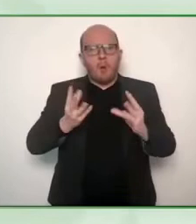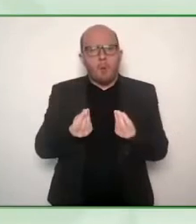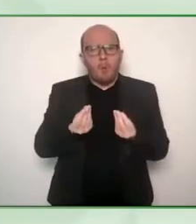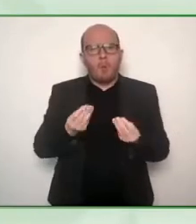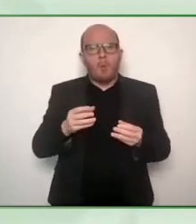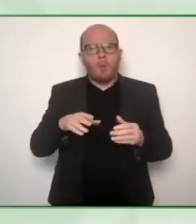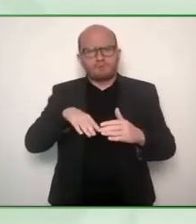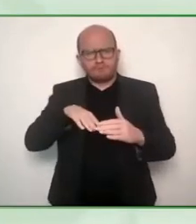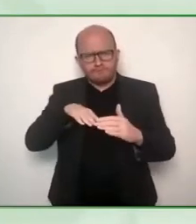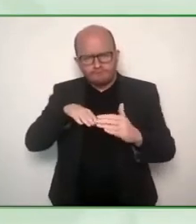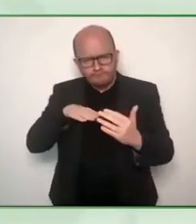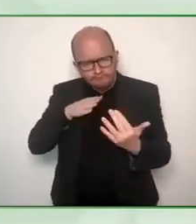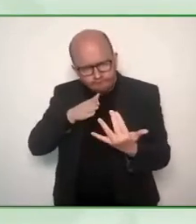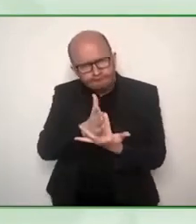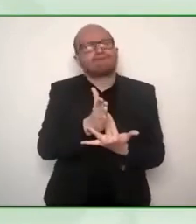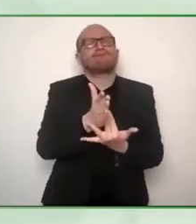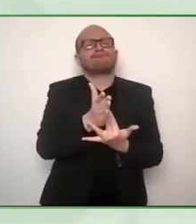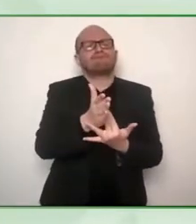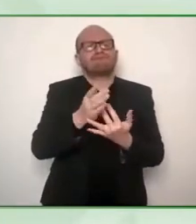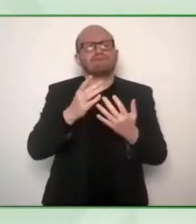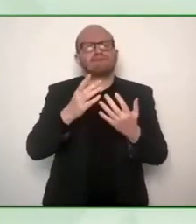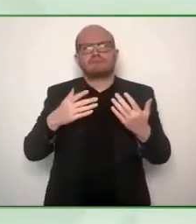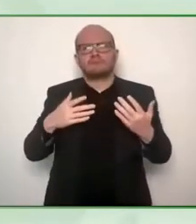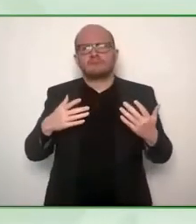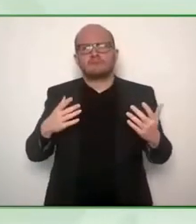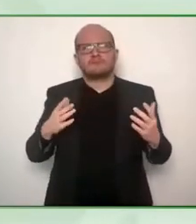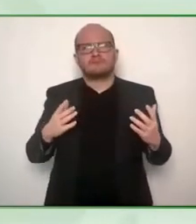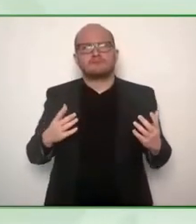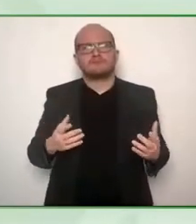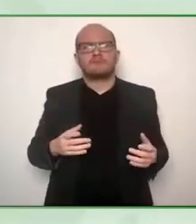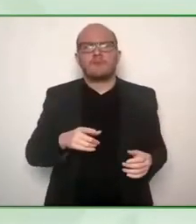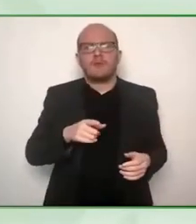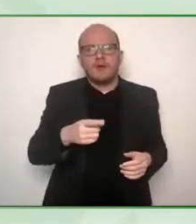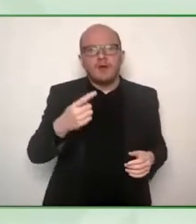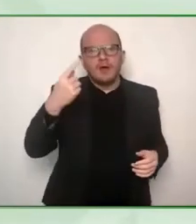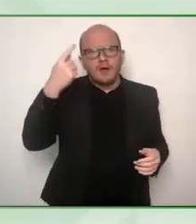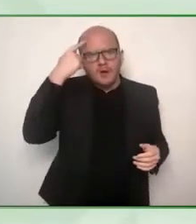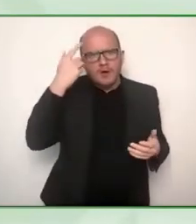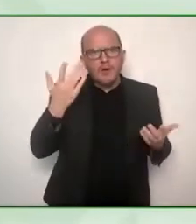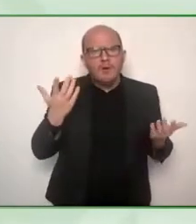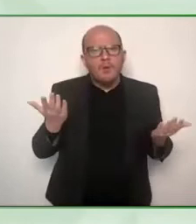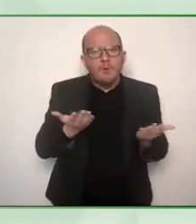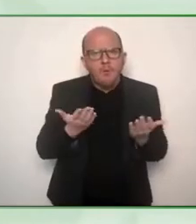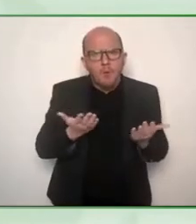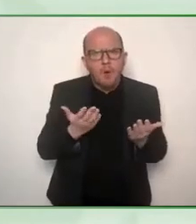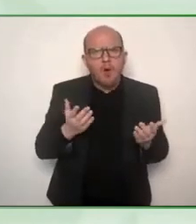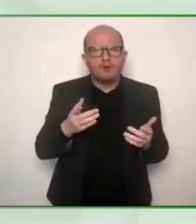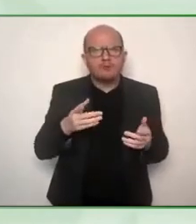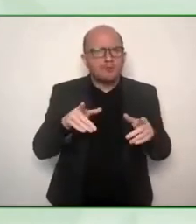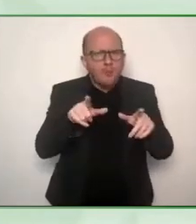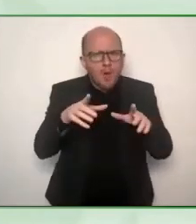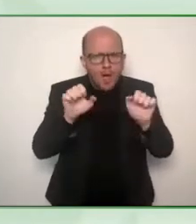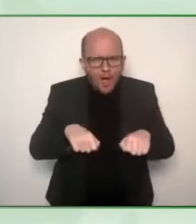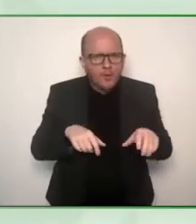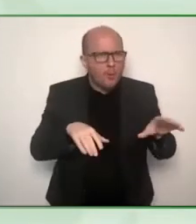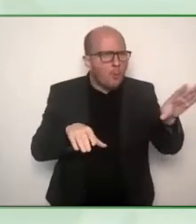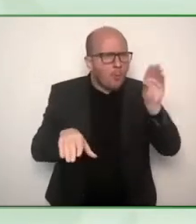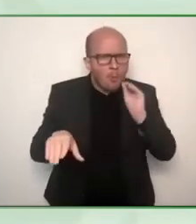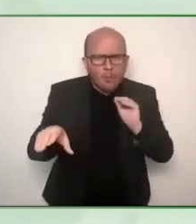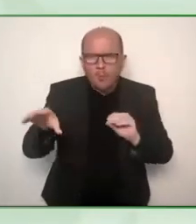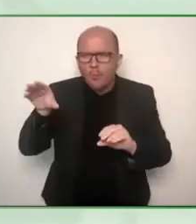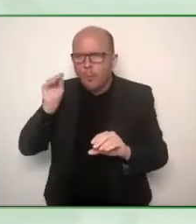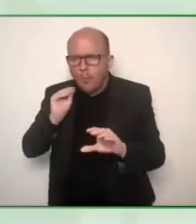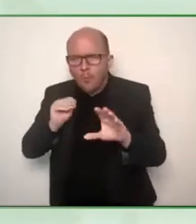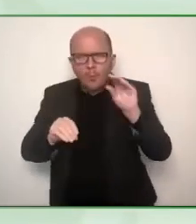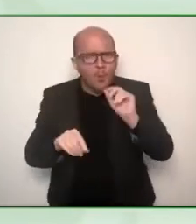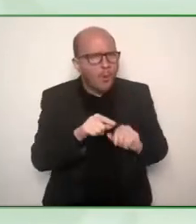rule just try and replicate what works best and learn from others as we're doing here at this conference at the United Nations